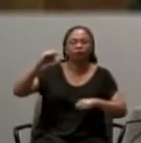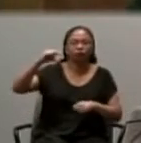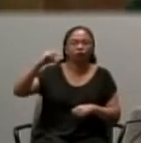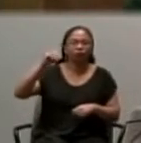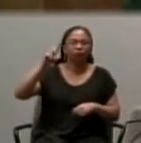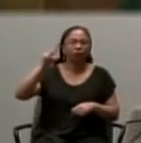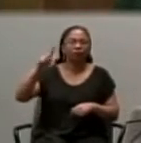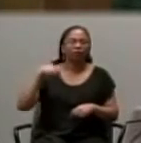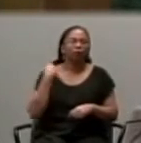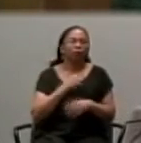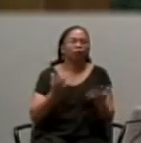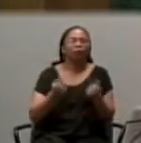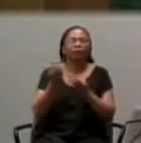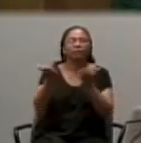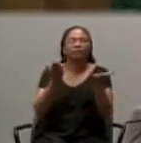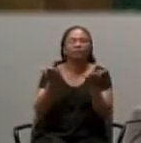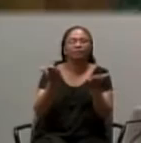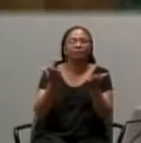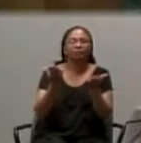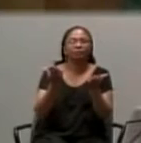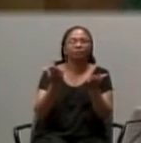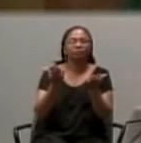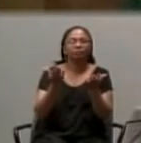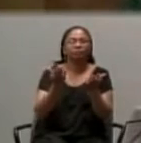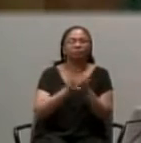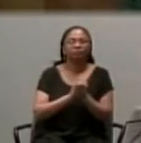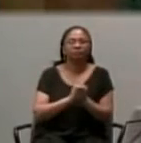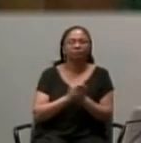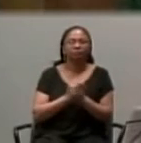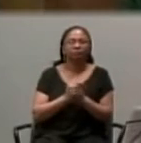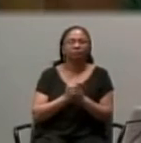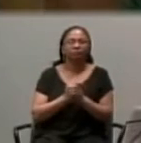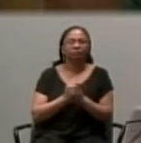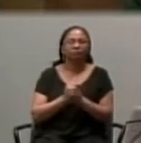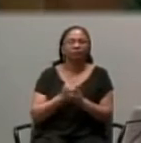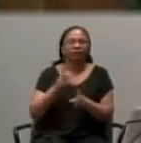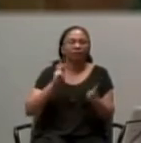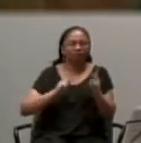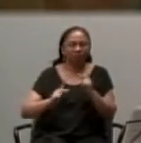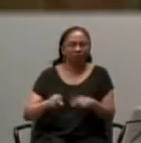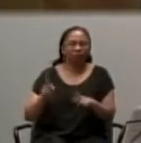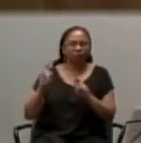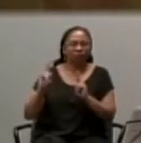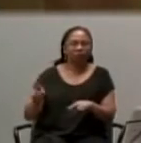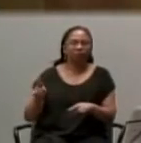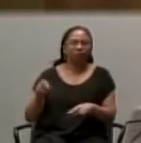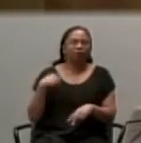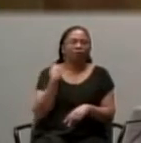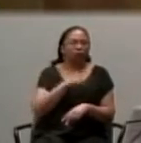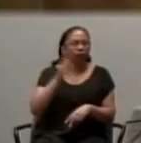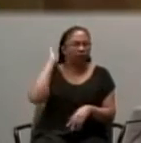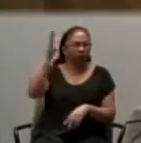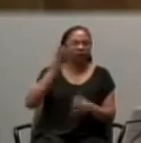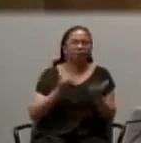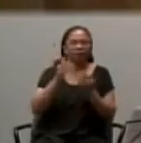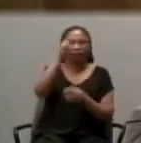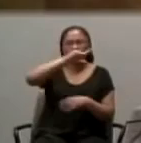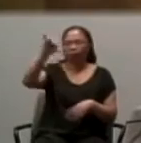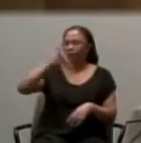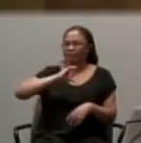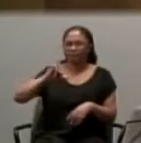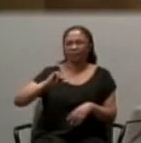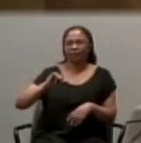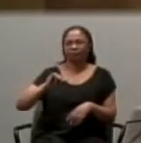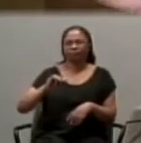We too will serve the Lord, for he is our God. That is what the people respond. And that's exactly what's happening in the gospel here.